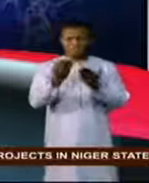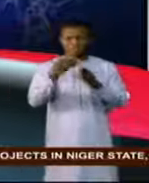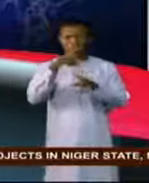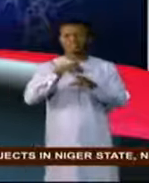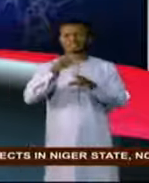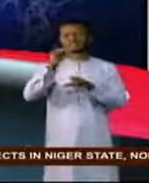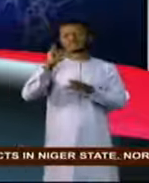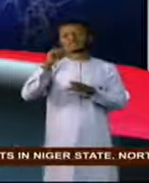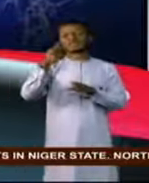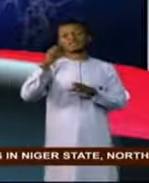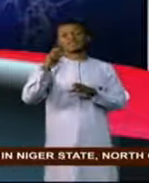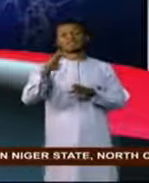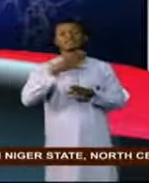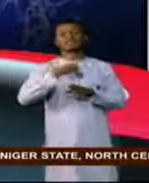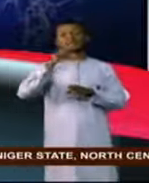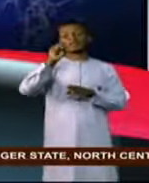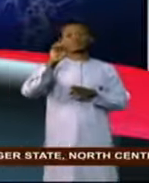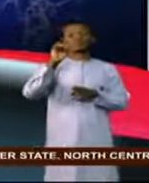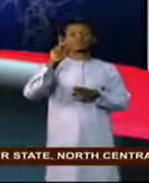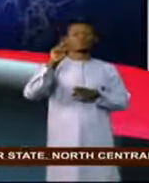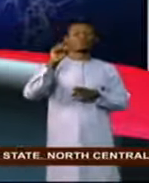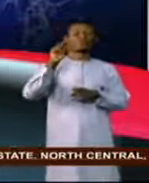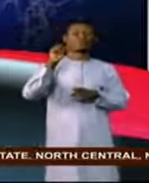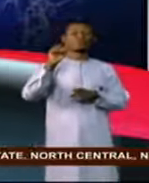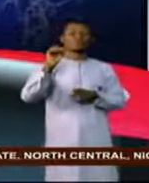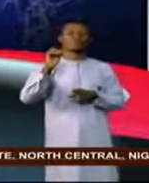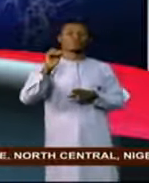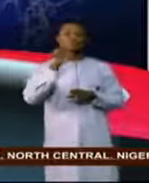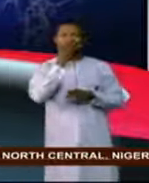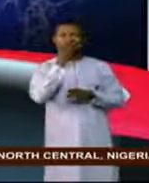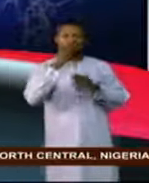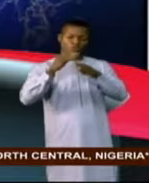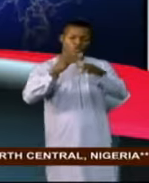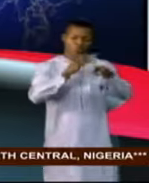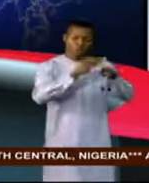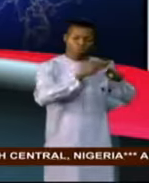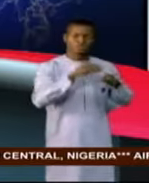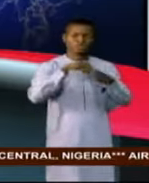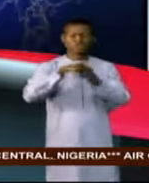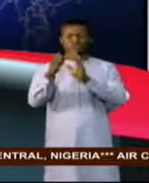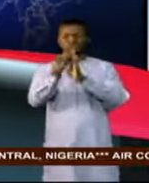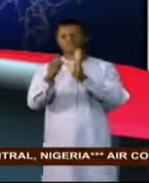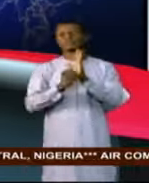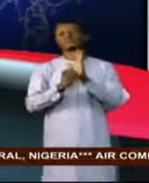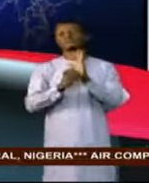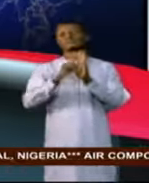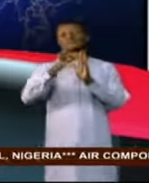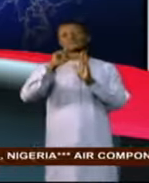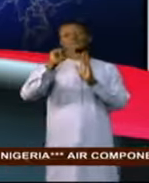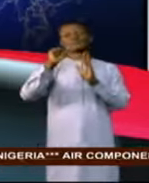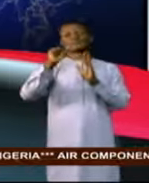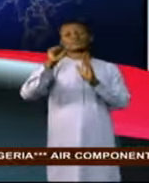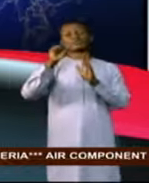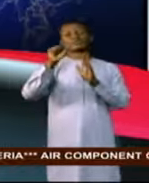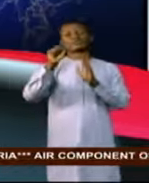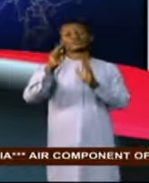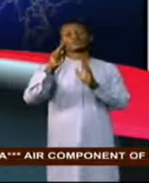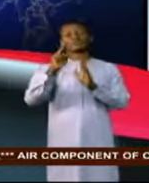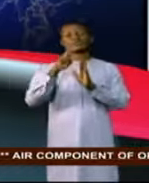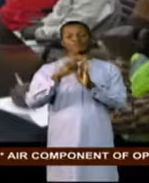Niger and Sokota states where COVID-19 palliatives were presented in the states. Ilyasu Ali Yaqobu reports.